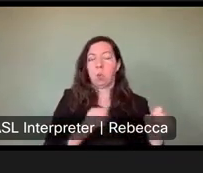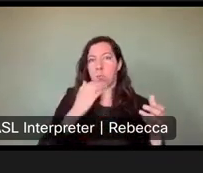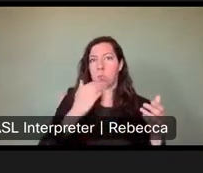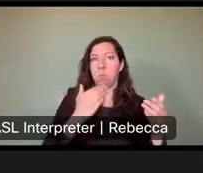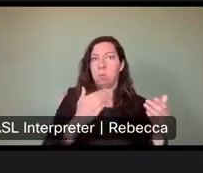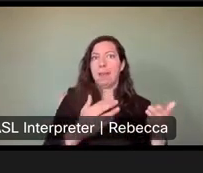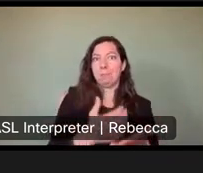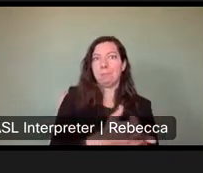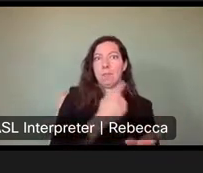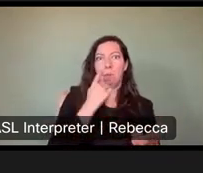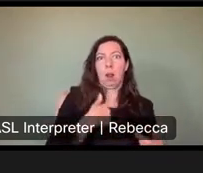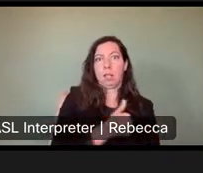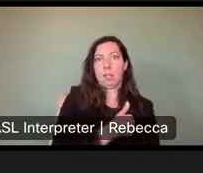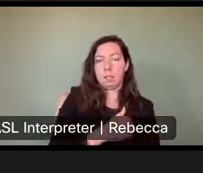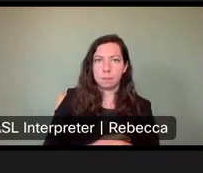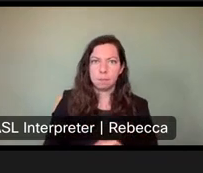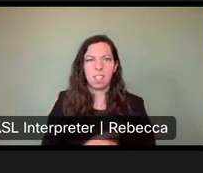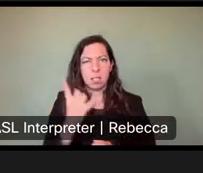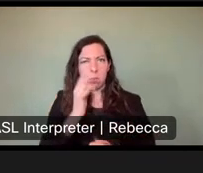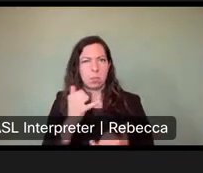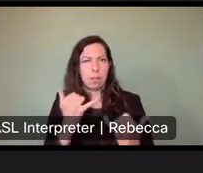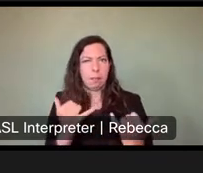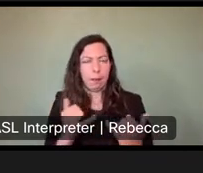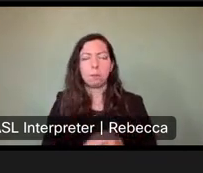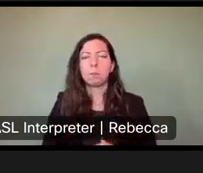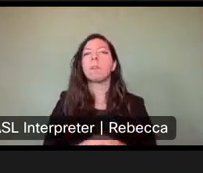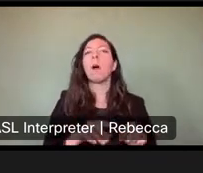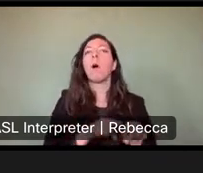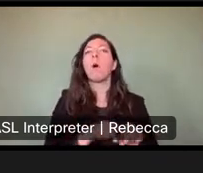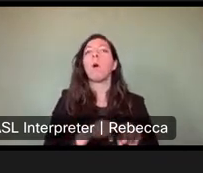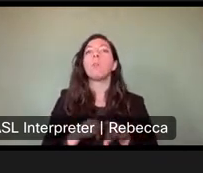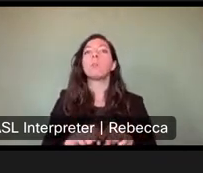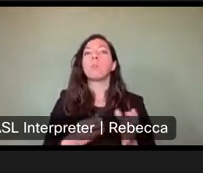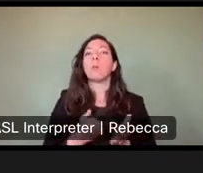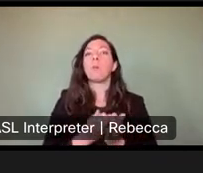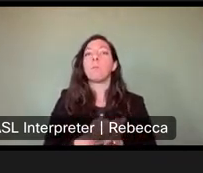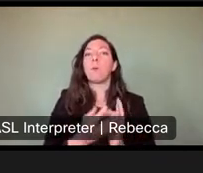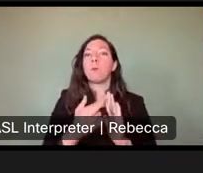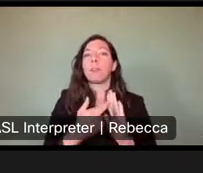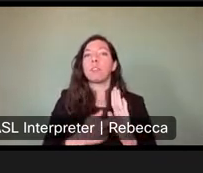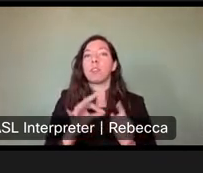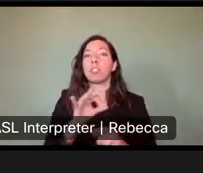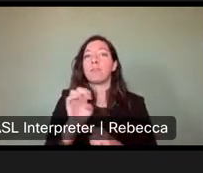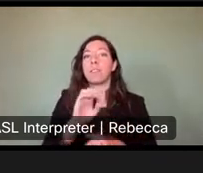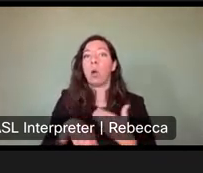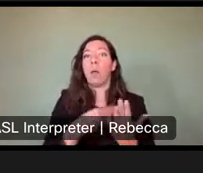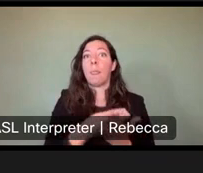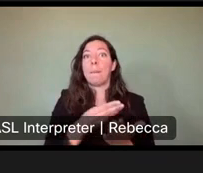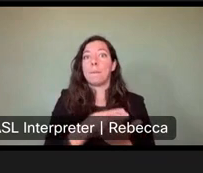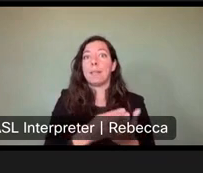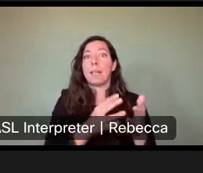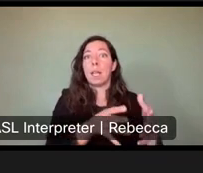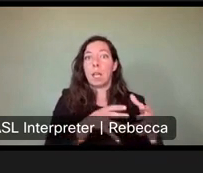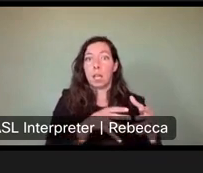that happens. I will also say that all revenue generated from registration fees is reverted to the state parks division.